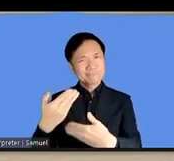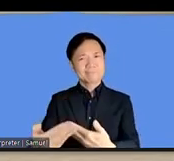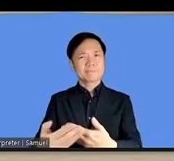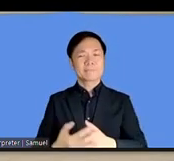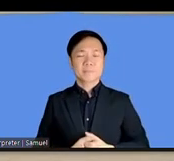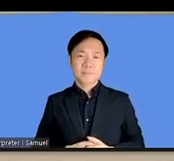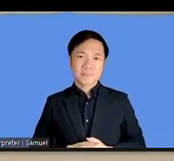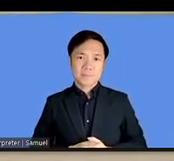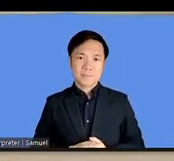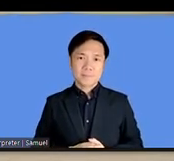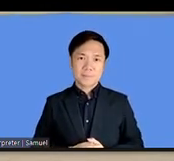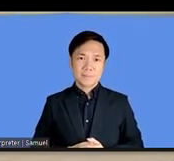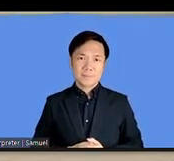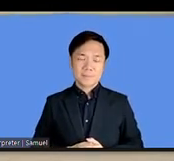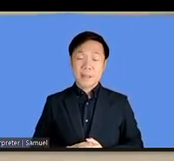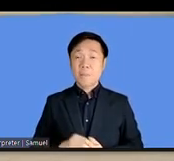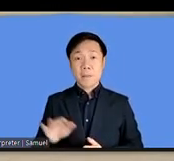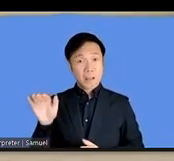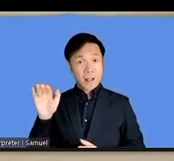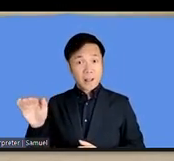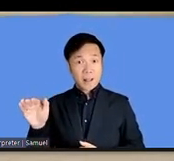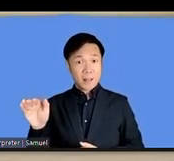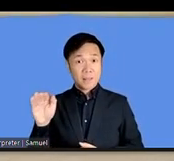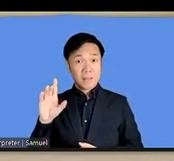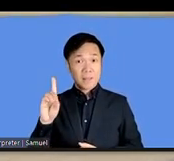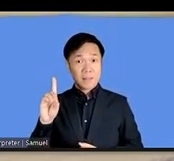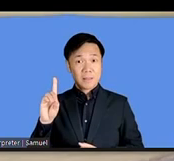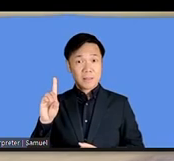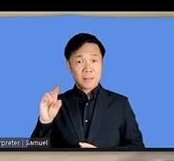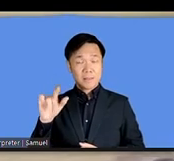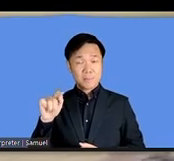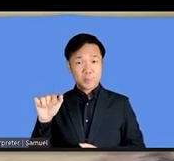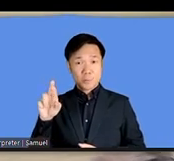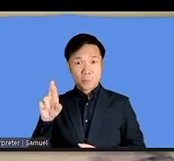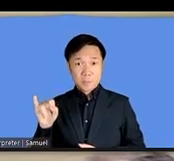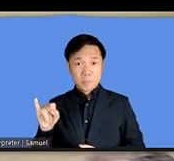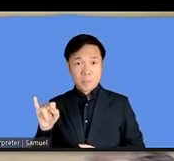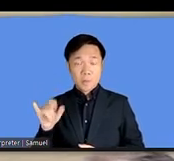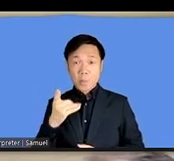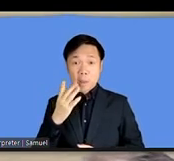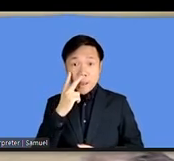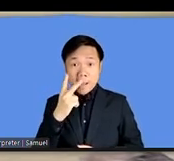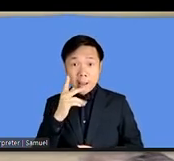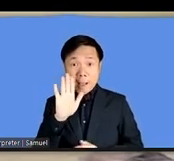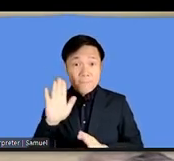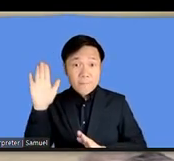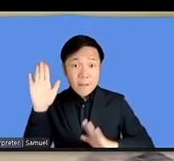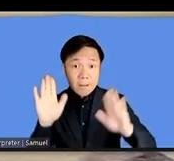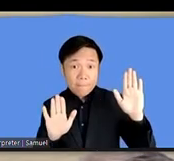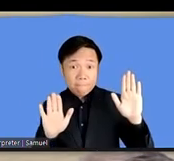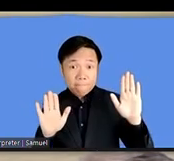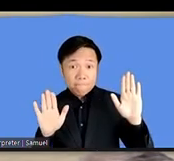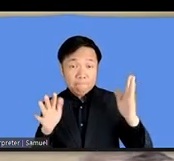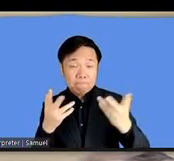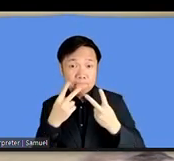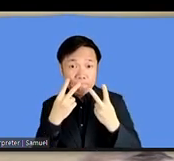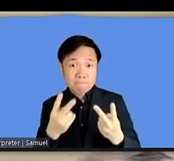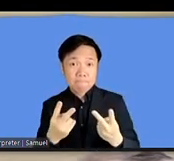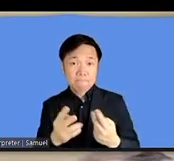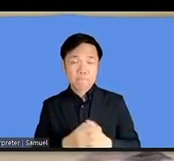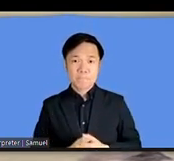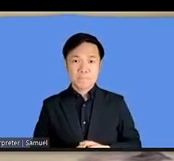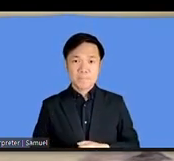may i ask dj the online moderator do we have any any hand raised or questions uh in the online space